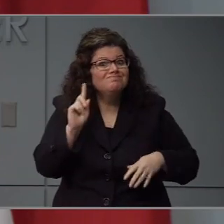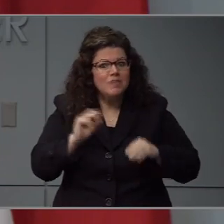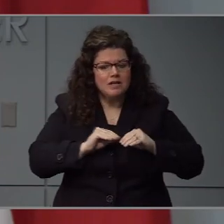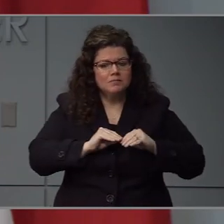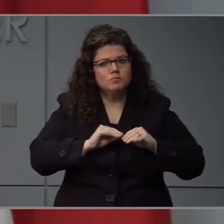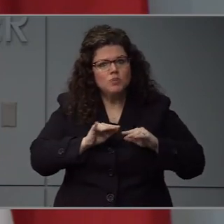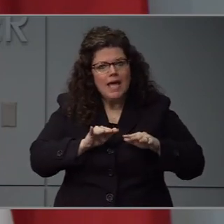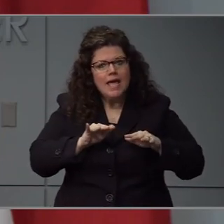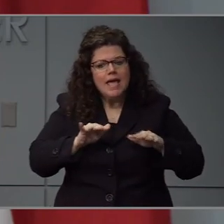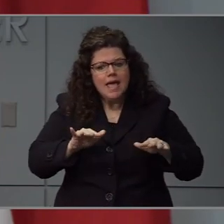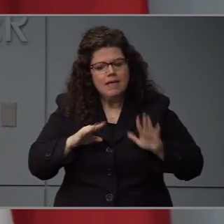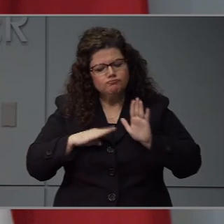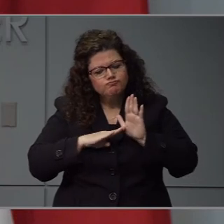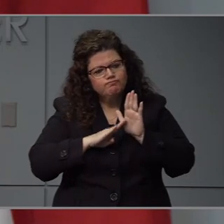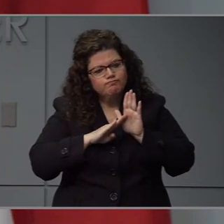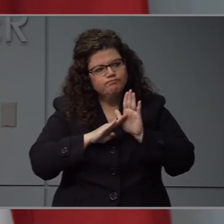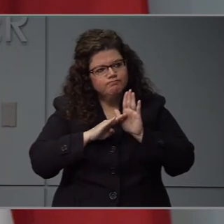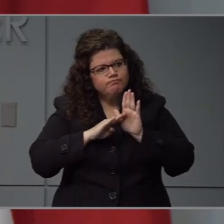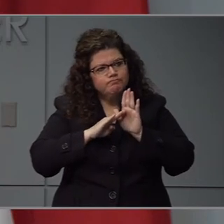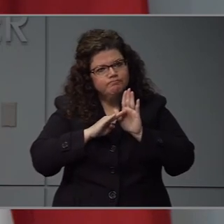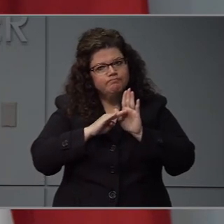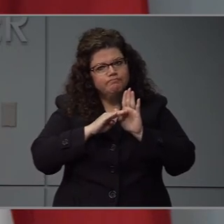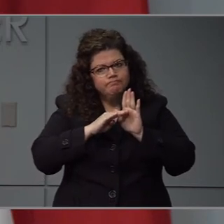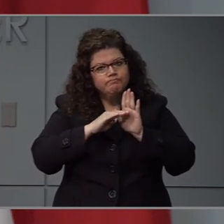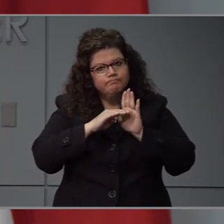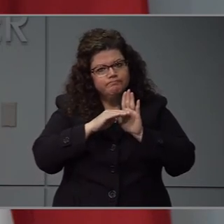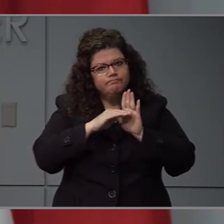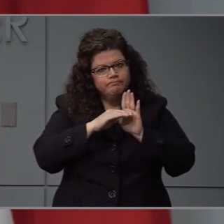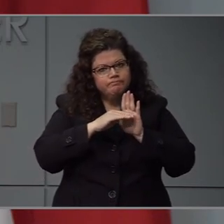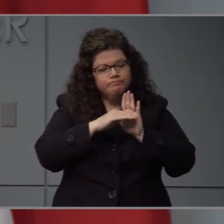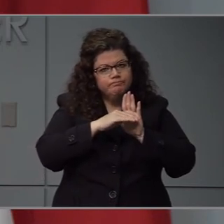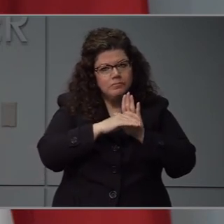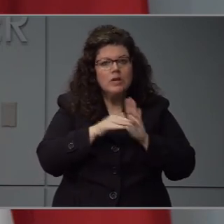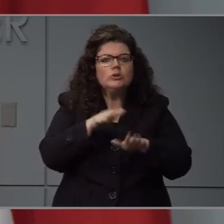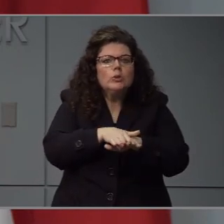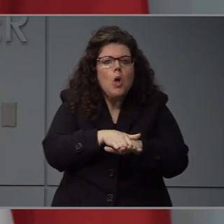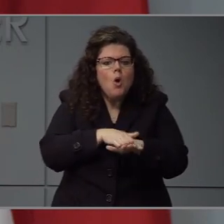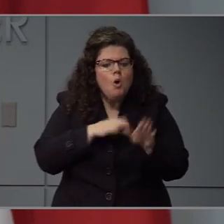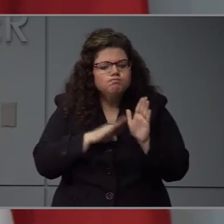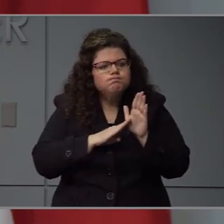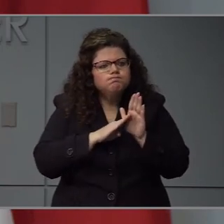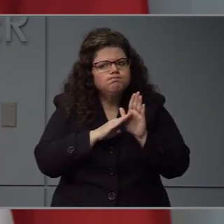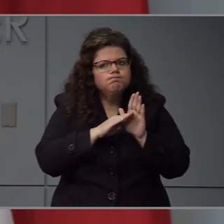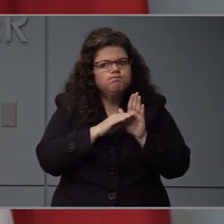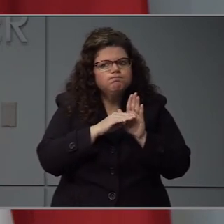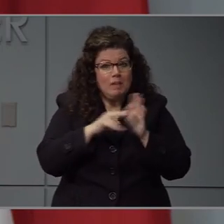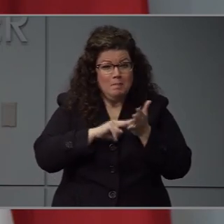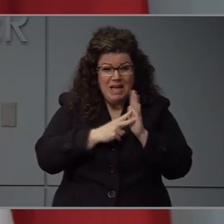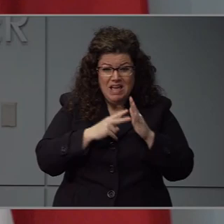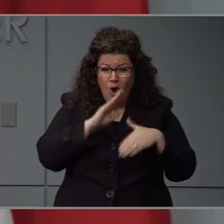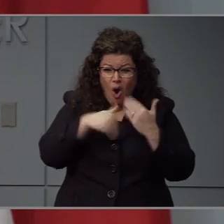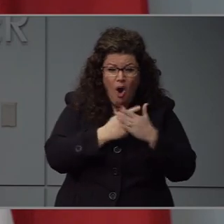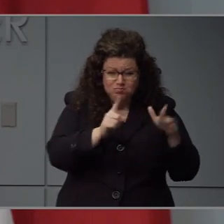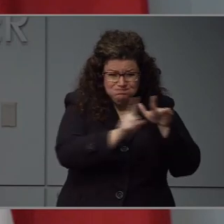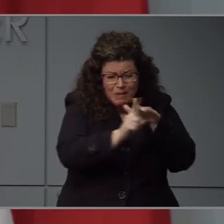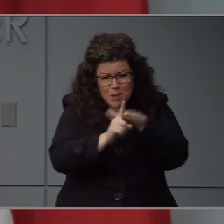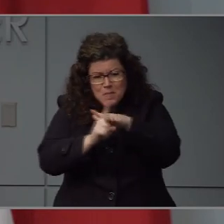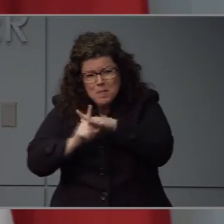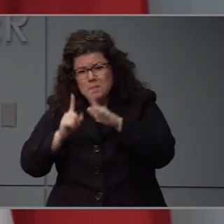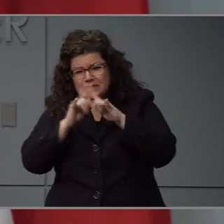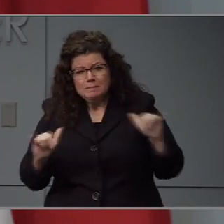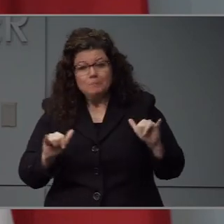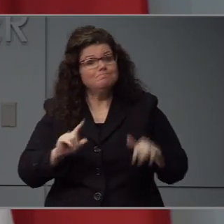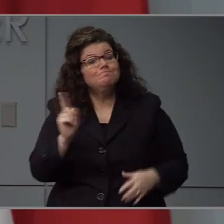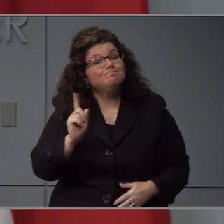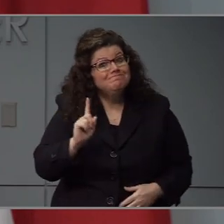the goal, right? To slow the spread of the virus so fewer people get sick at the same time. So as we